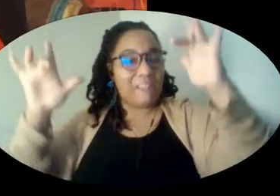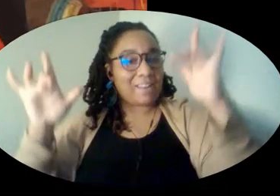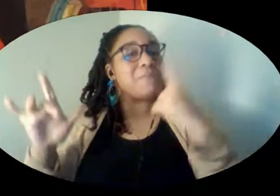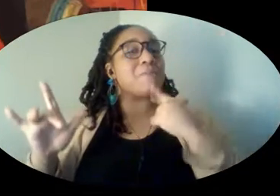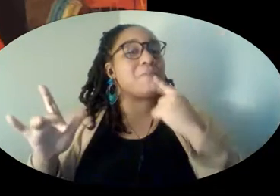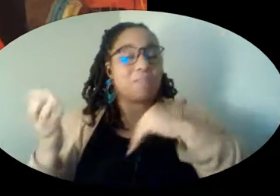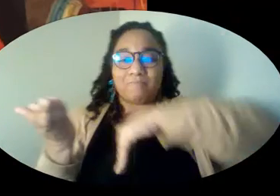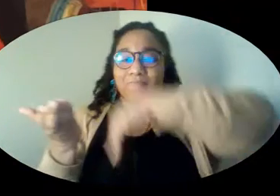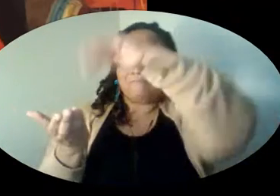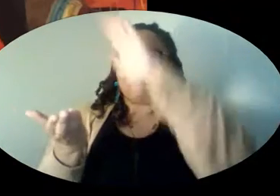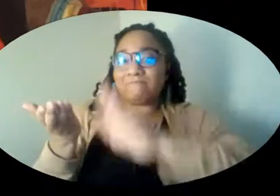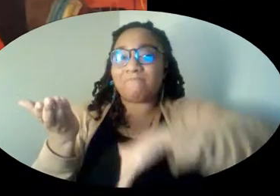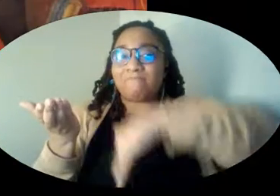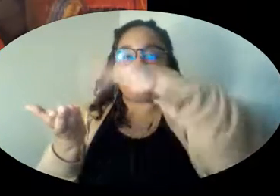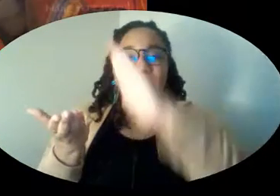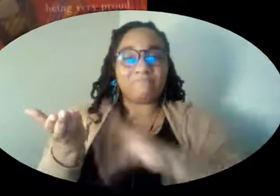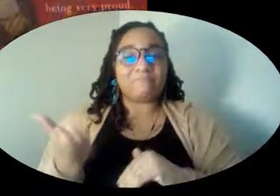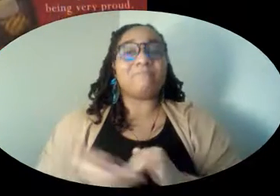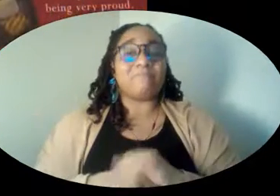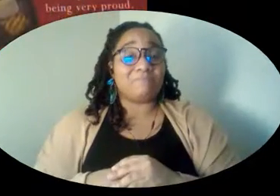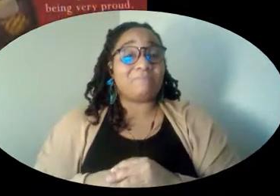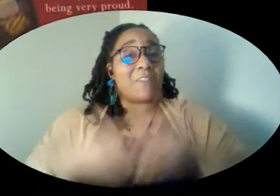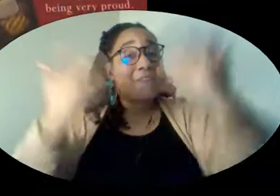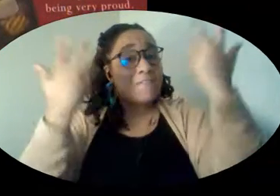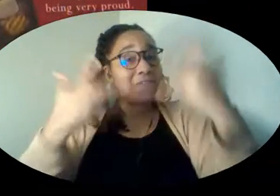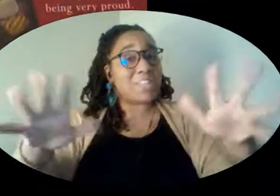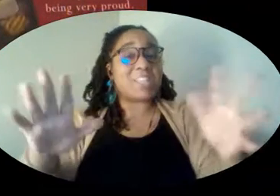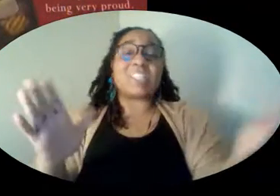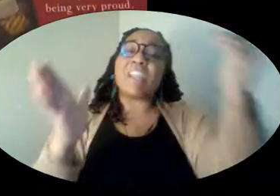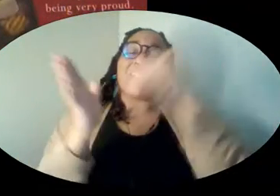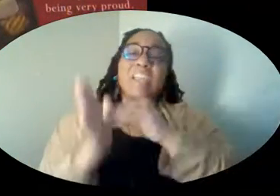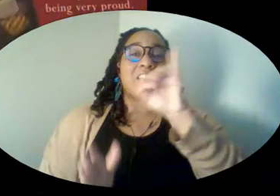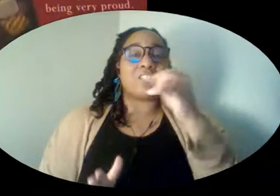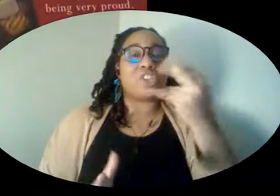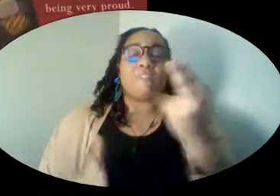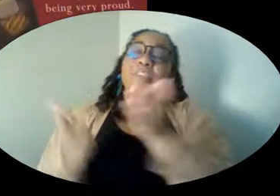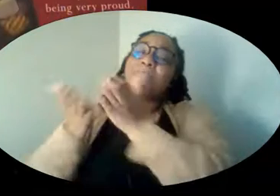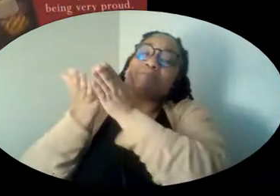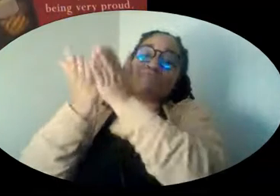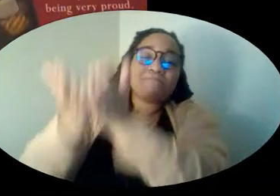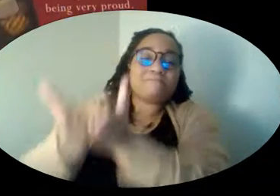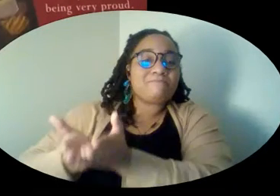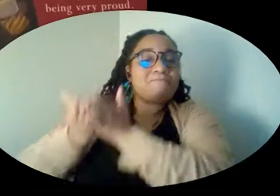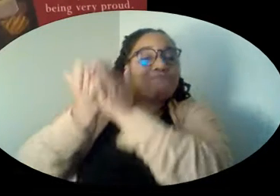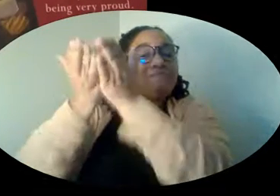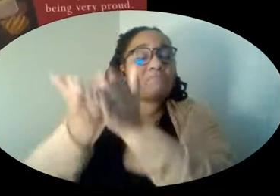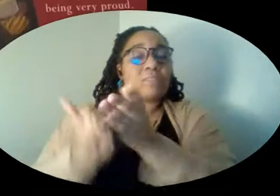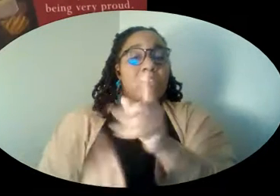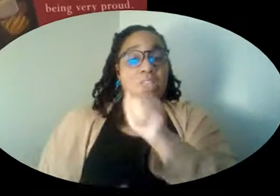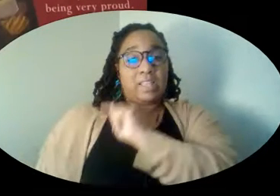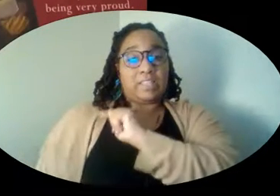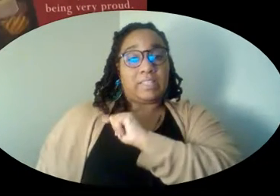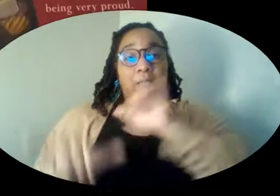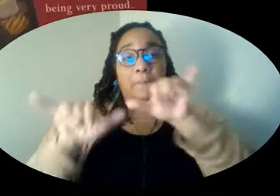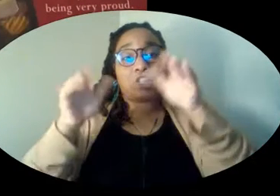with a shiny coat of red paint. And once again, the Harvey was on the water. Tim, the engineer,